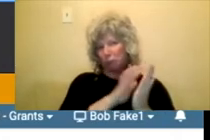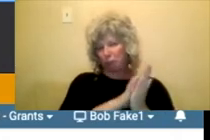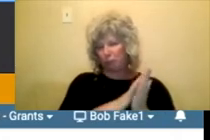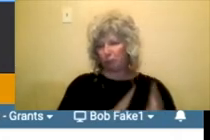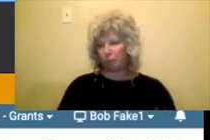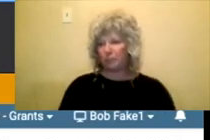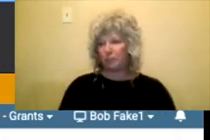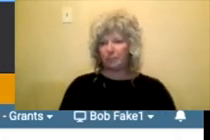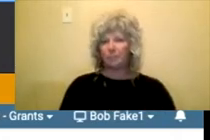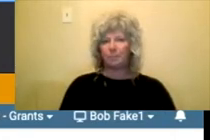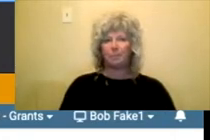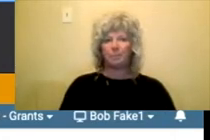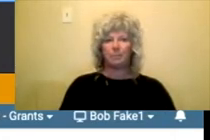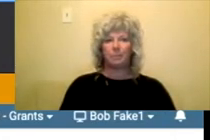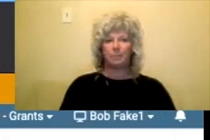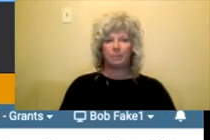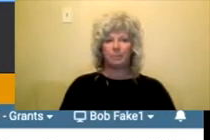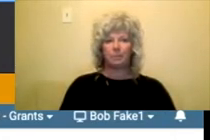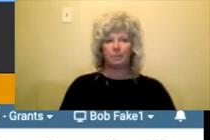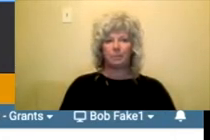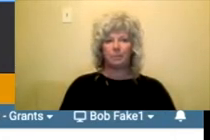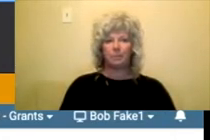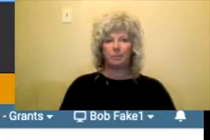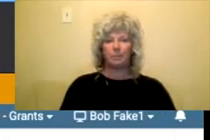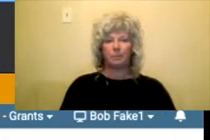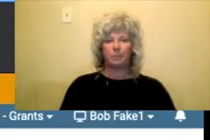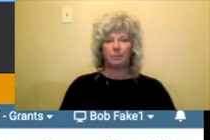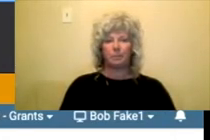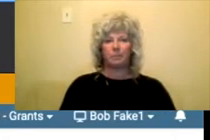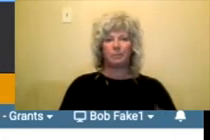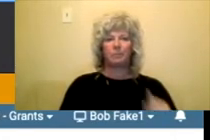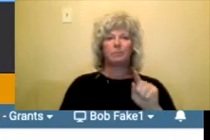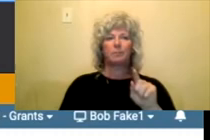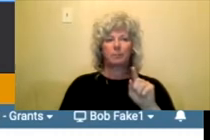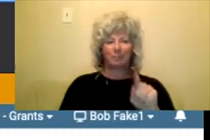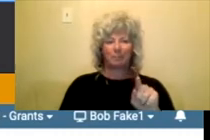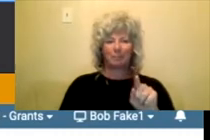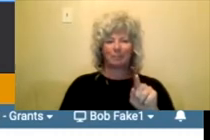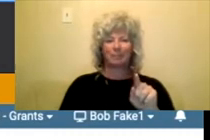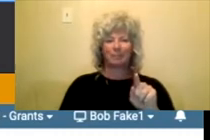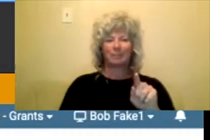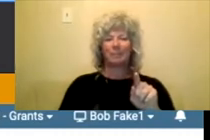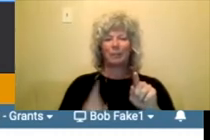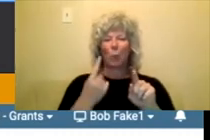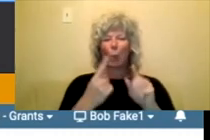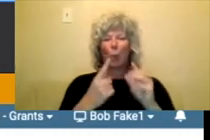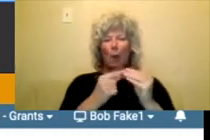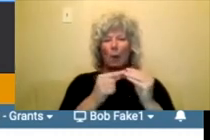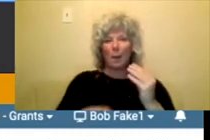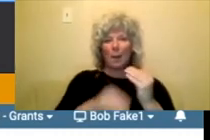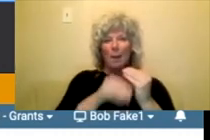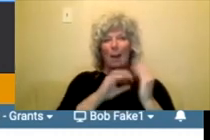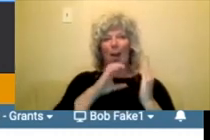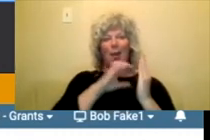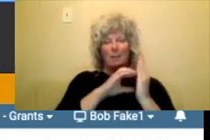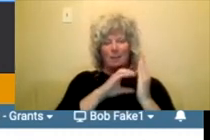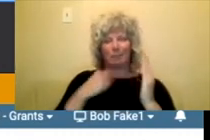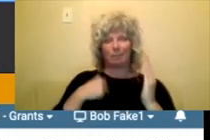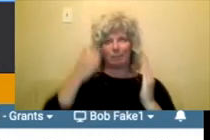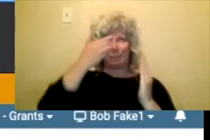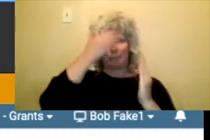Ah, yes, we have a new, uh, field there that I, I wasn't aware of, I don't think. Um,